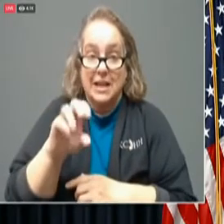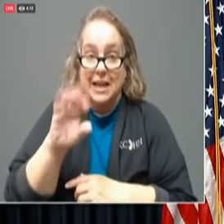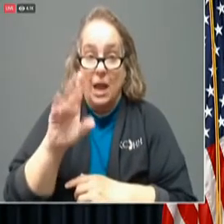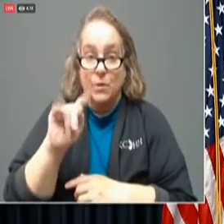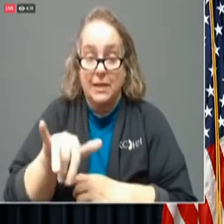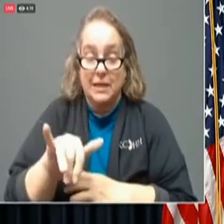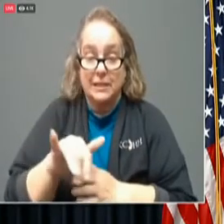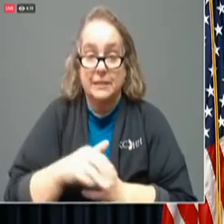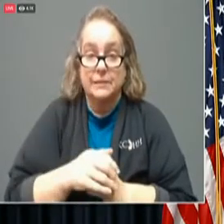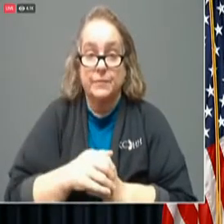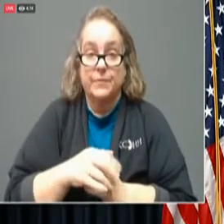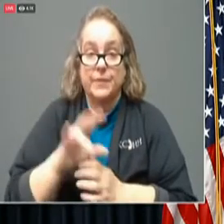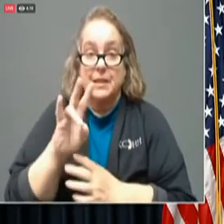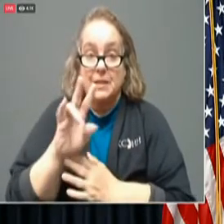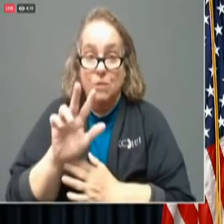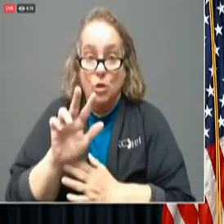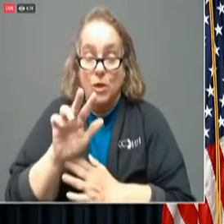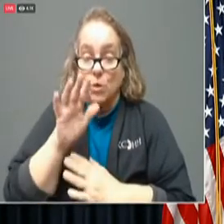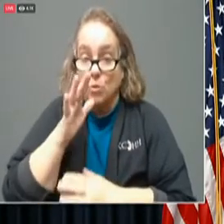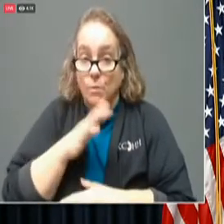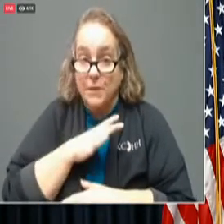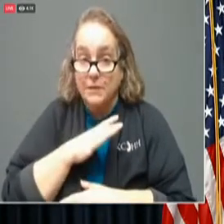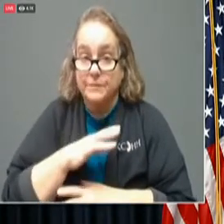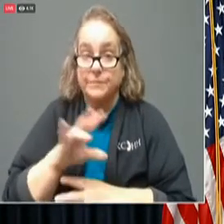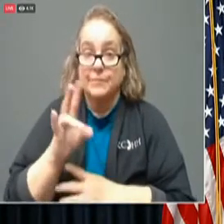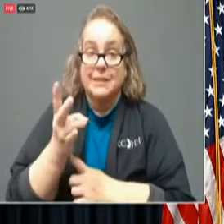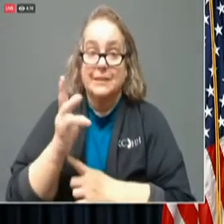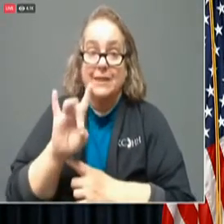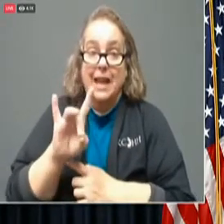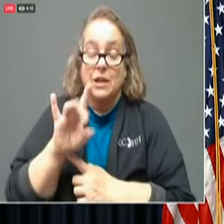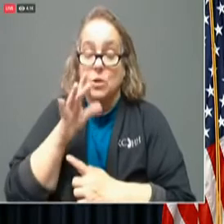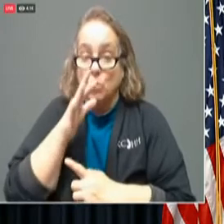57 year old woman. 60 year old woman.